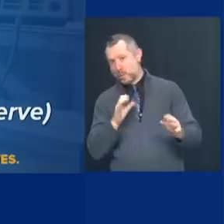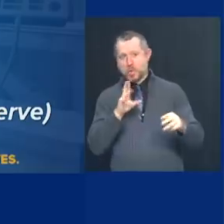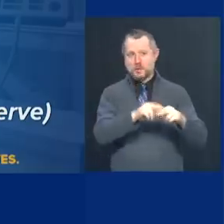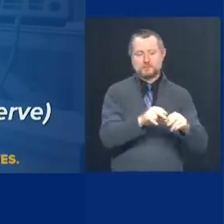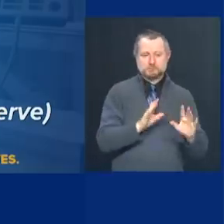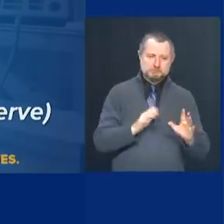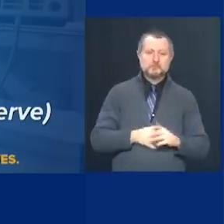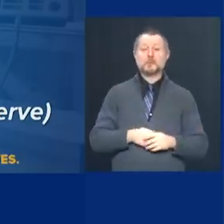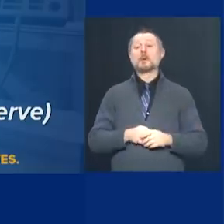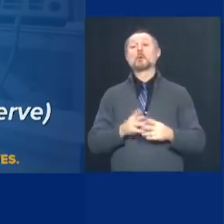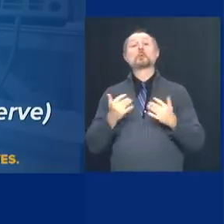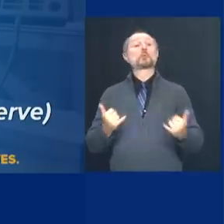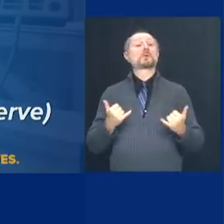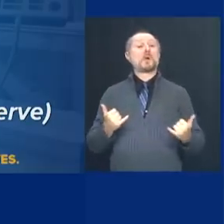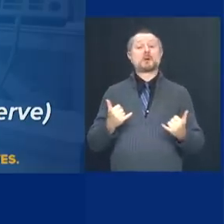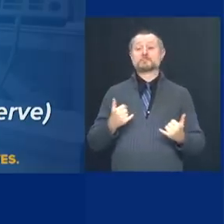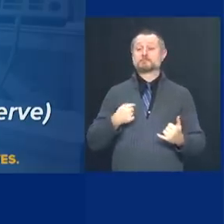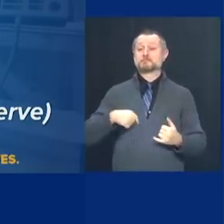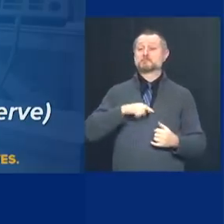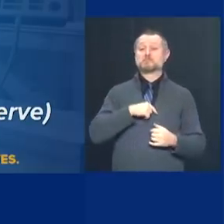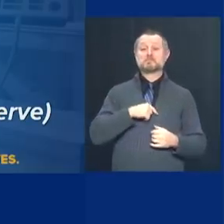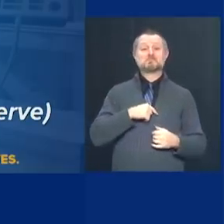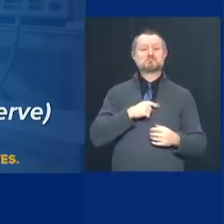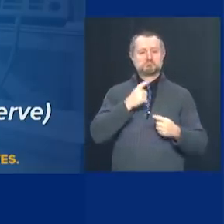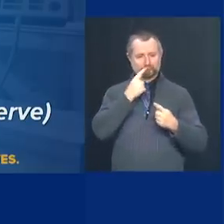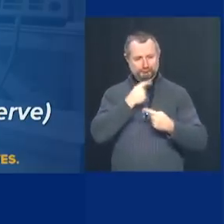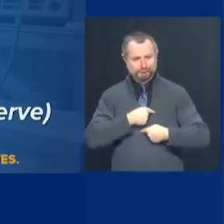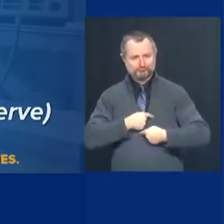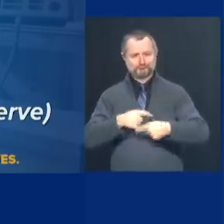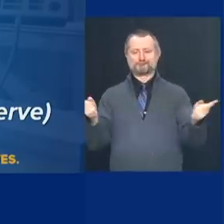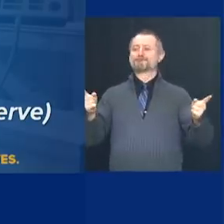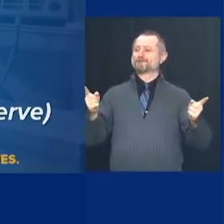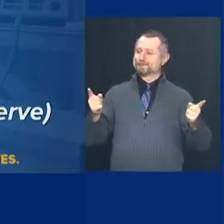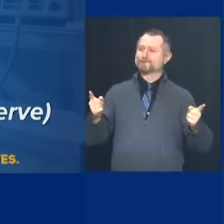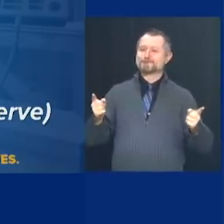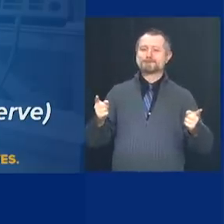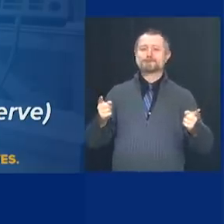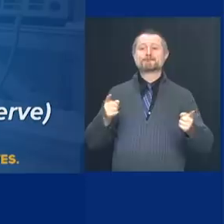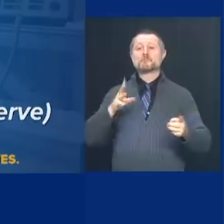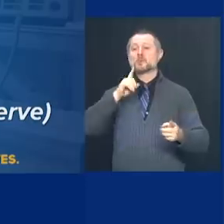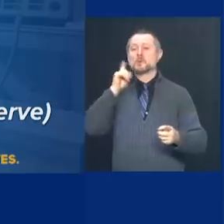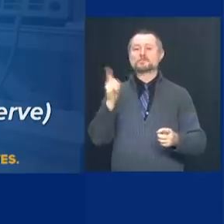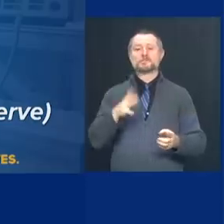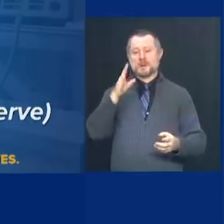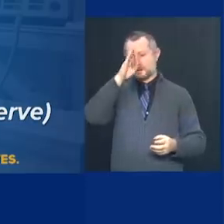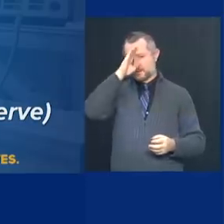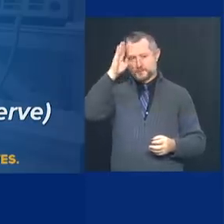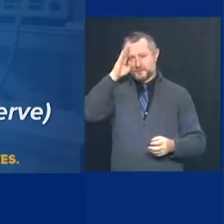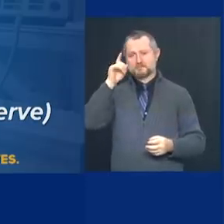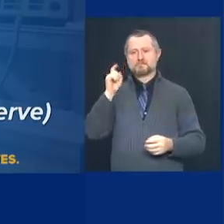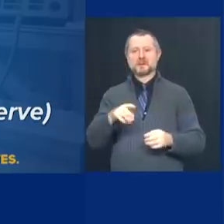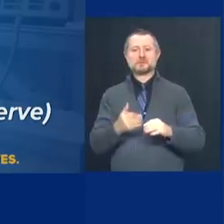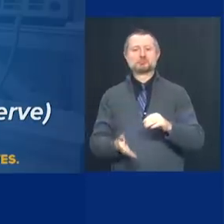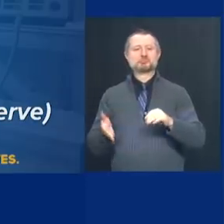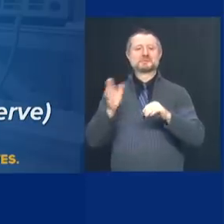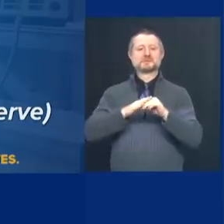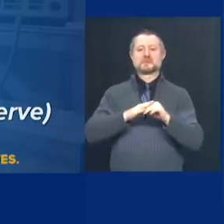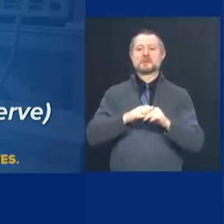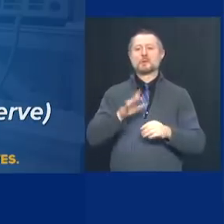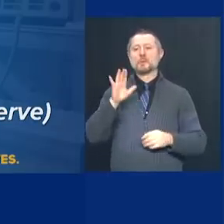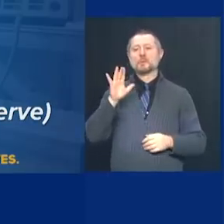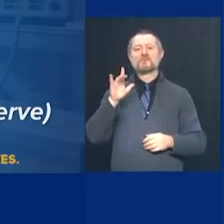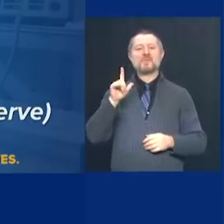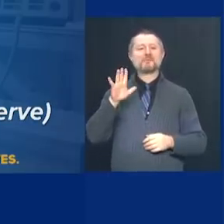the Department of Health is going to issue an order saying hospitals have to increase their bed capacity 25%.